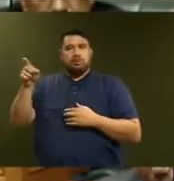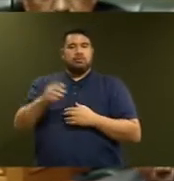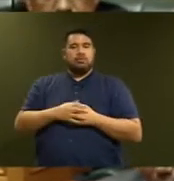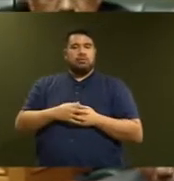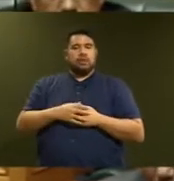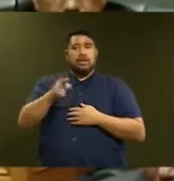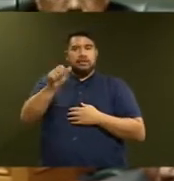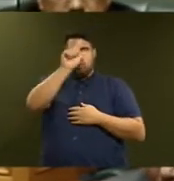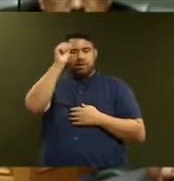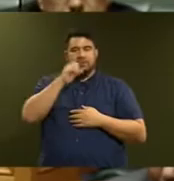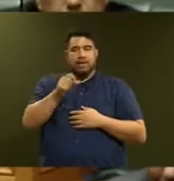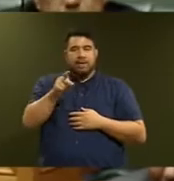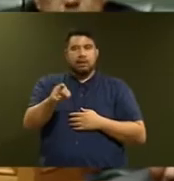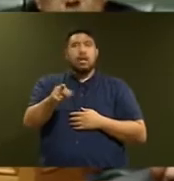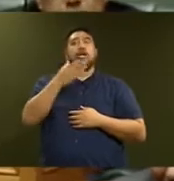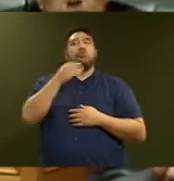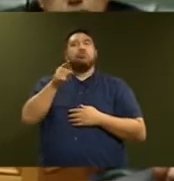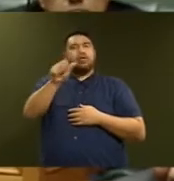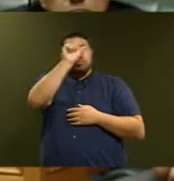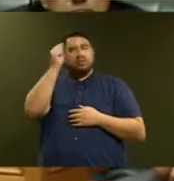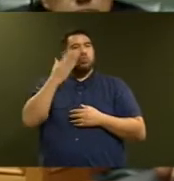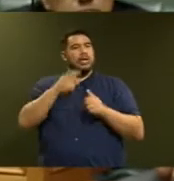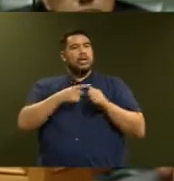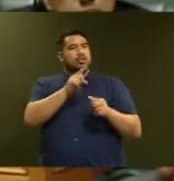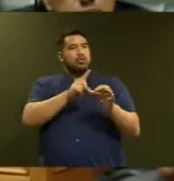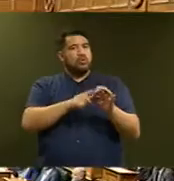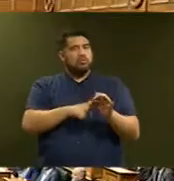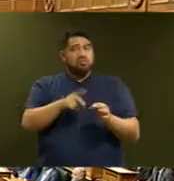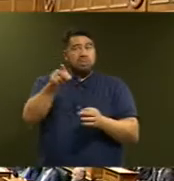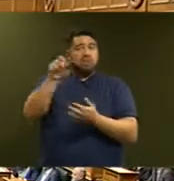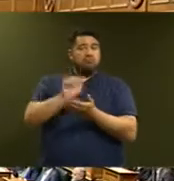and he has brought that to bear in his answers to the House today, and he is right.